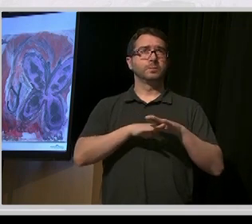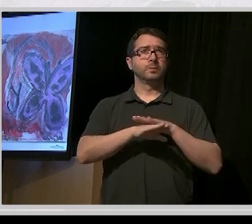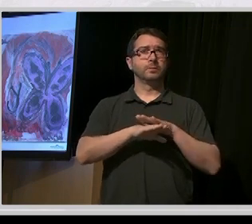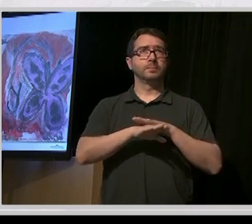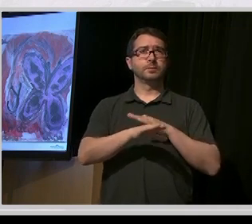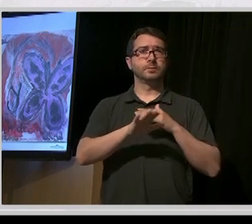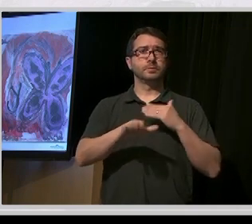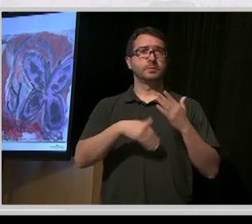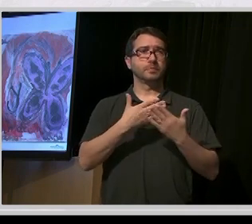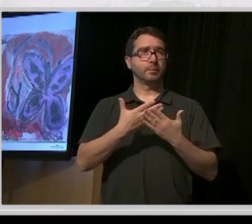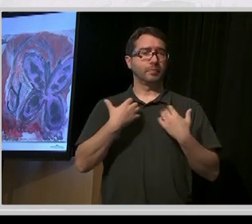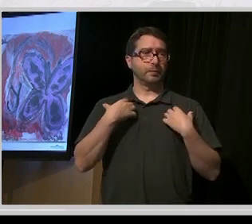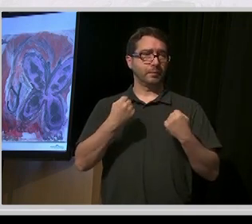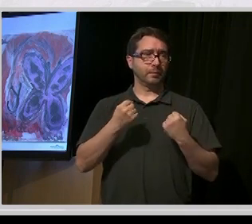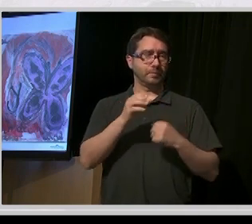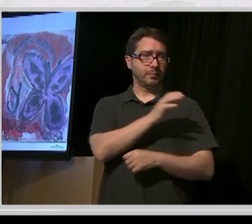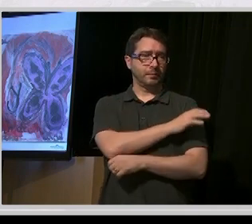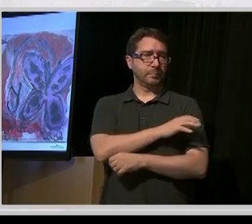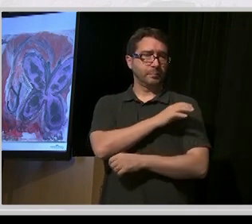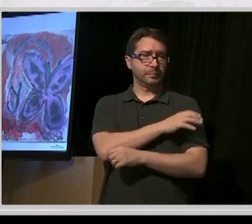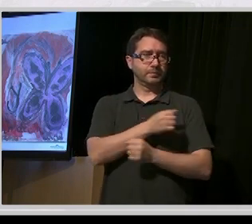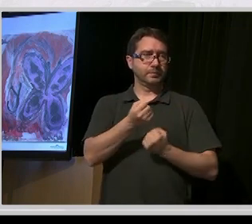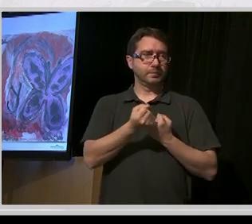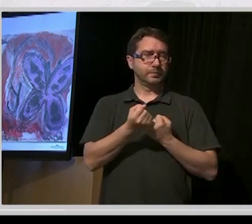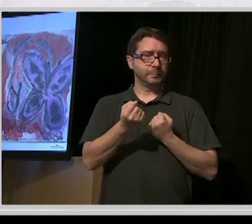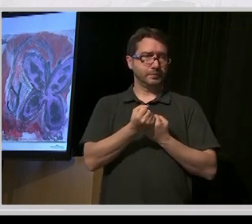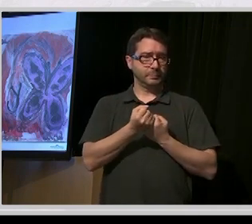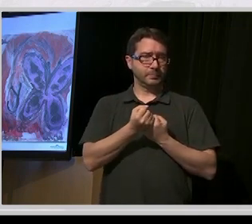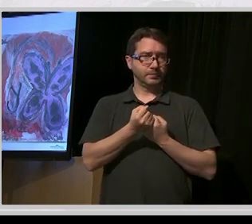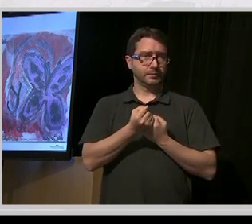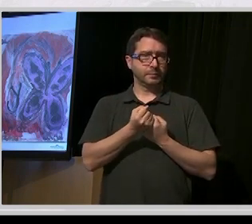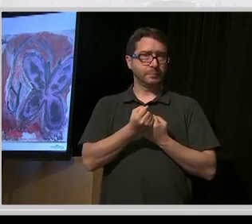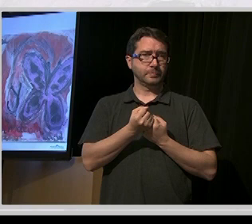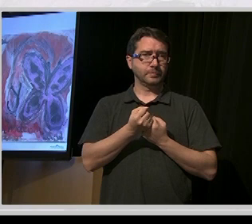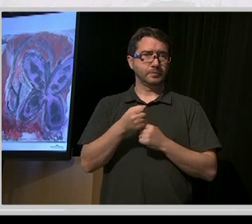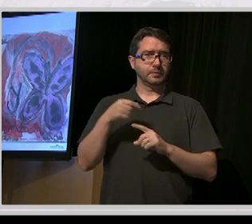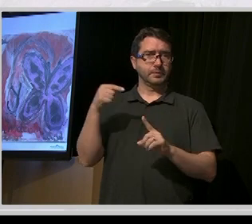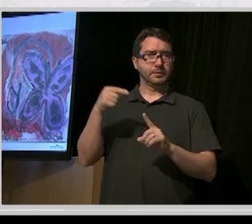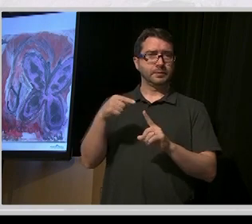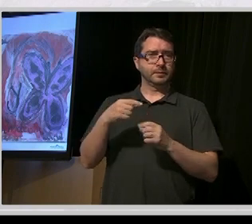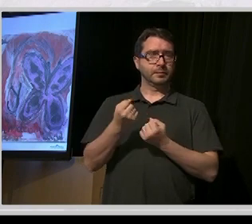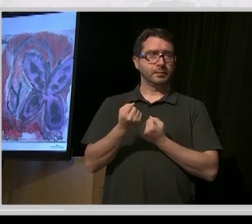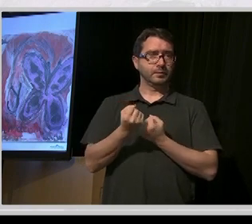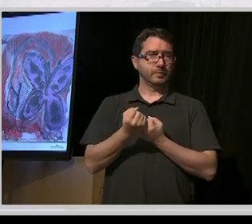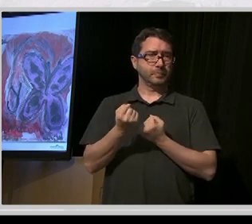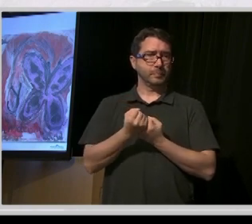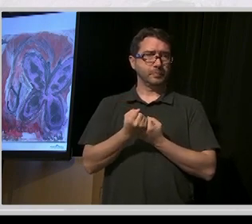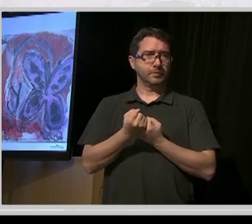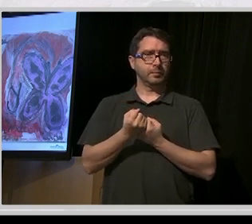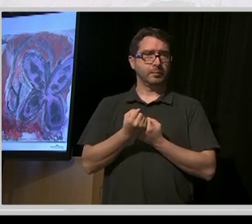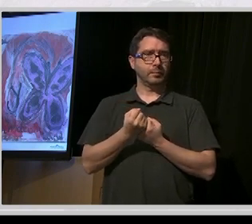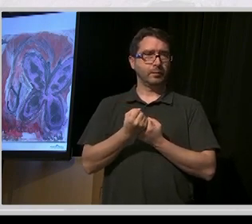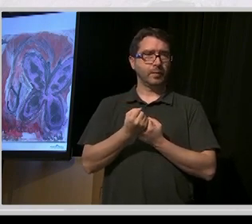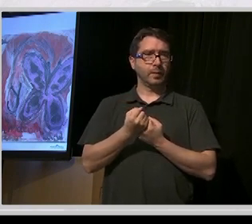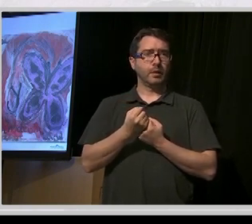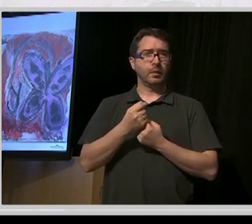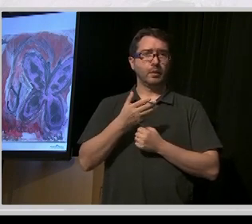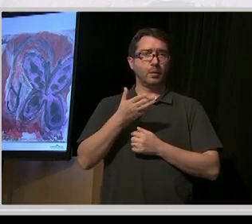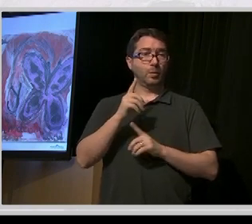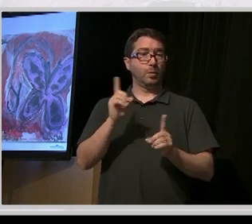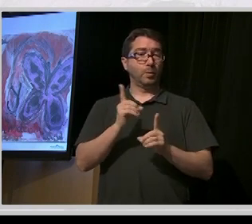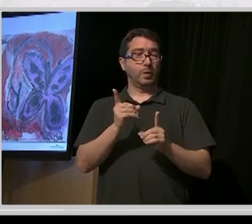allied health and clinical supports is often that these supports are in the institutions or in the hospitals.